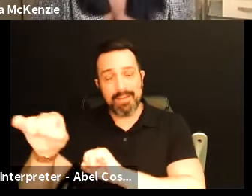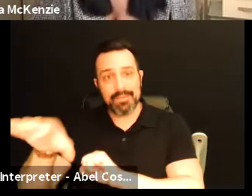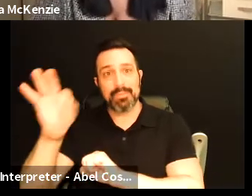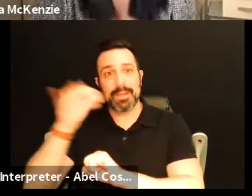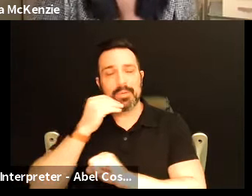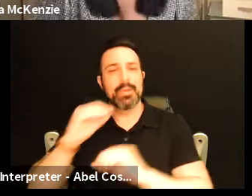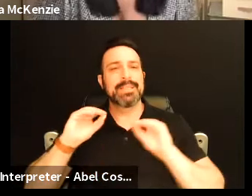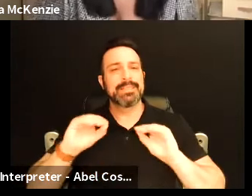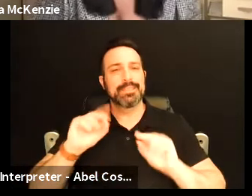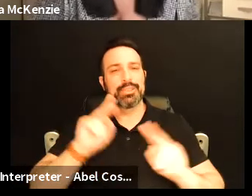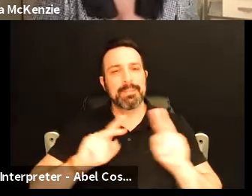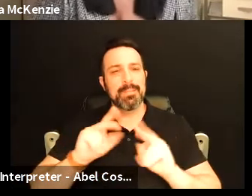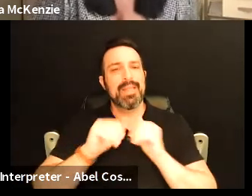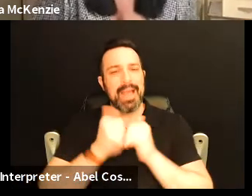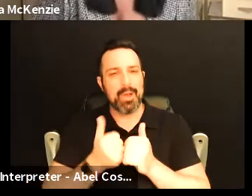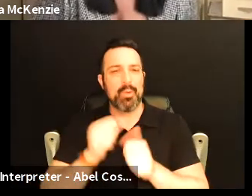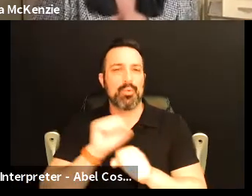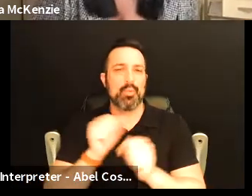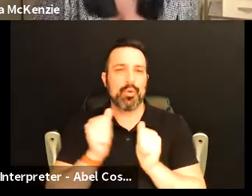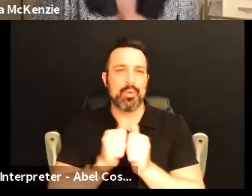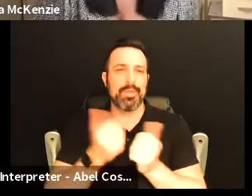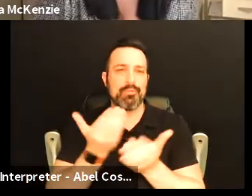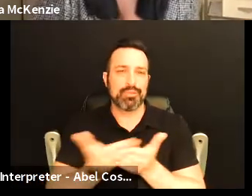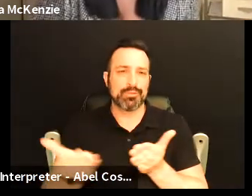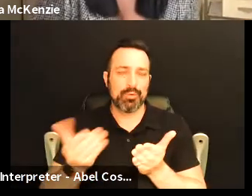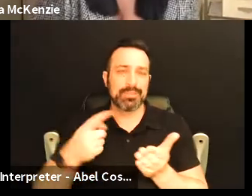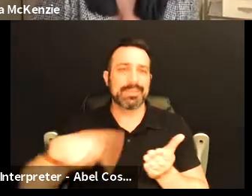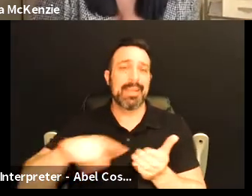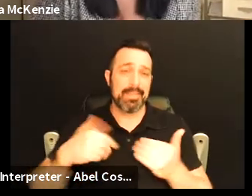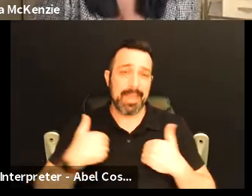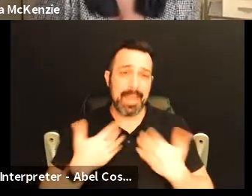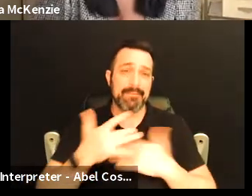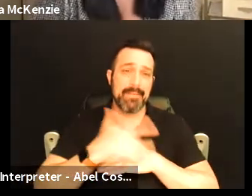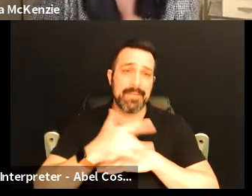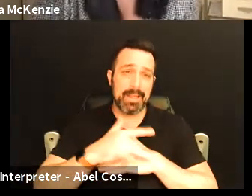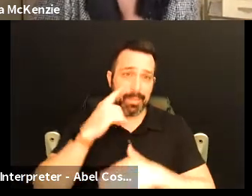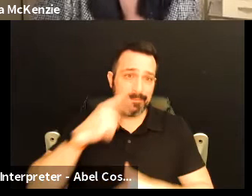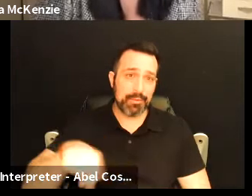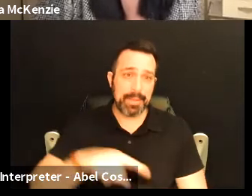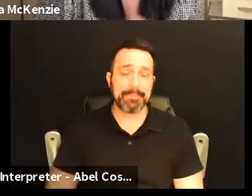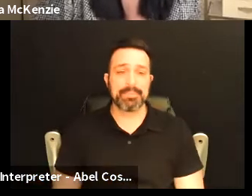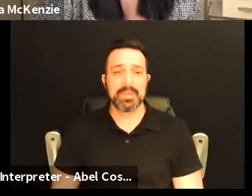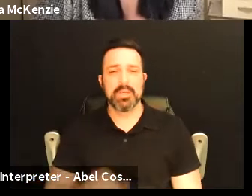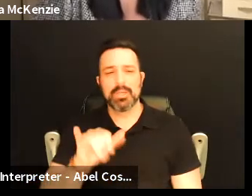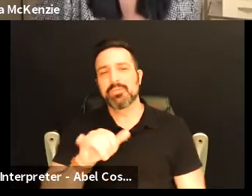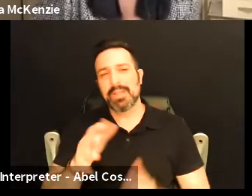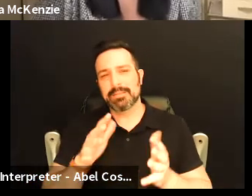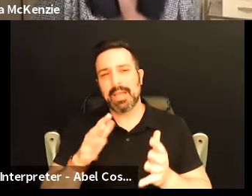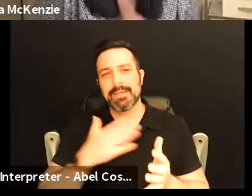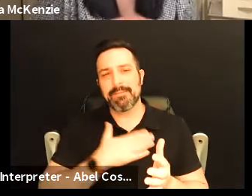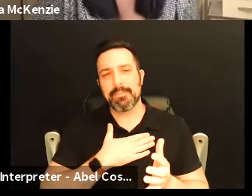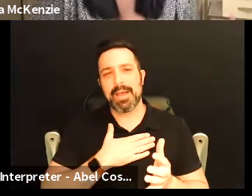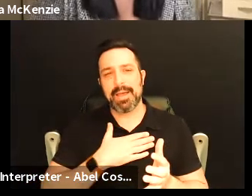just teaching people how to work with the resources that they have available to them. So that's kind of my my